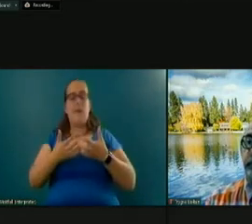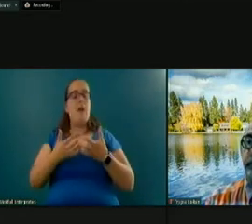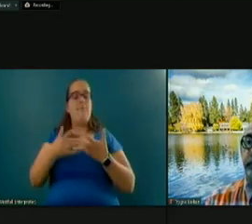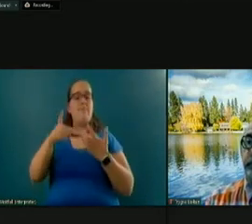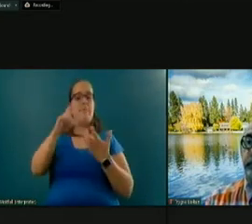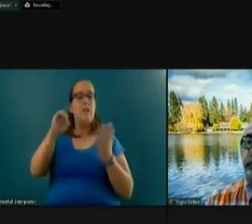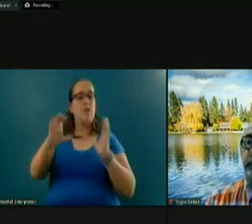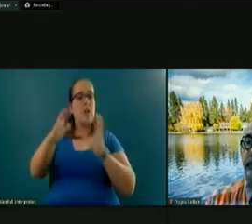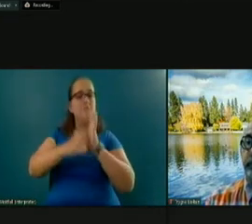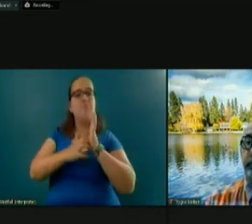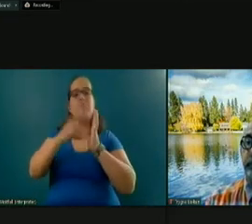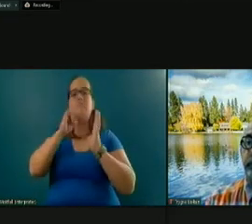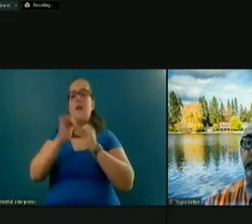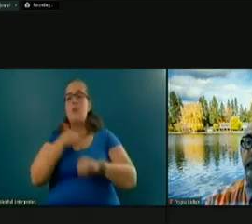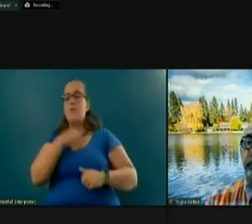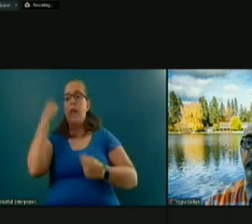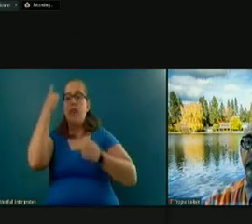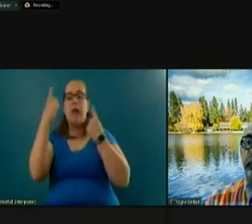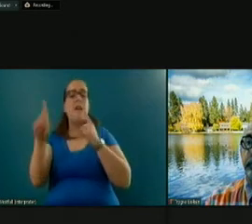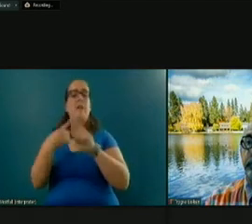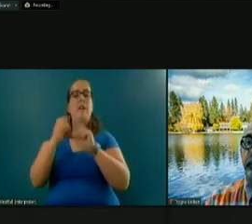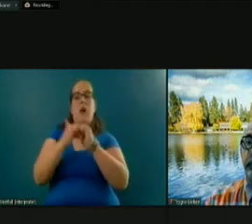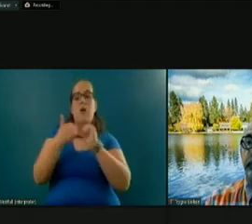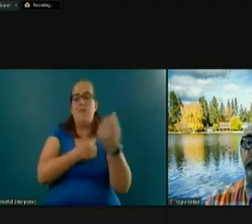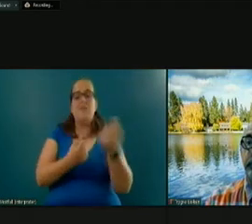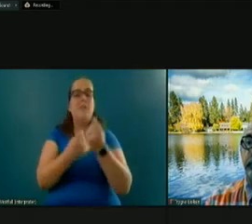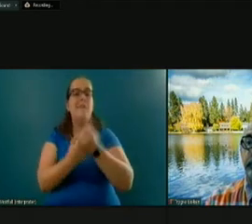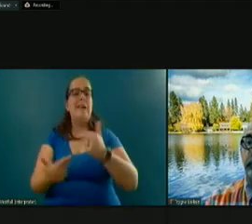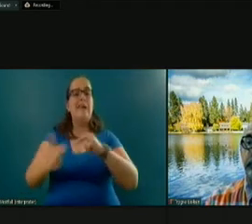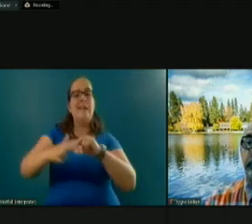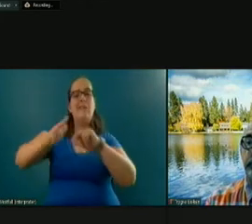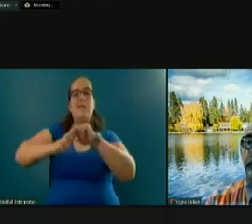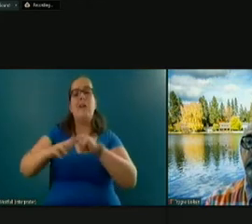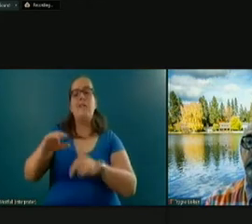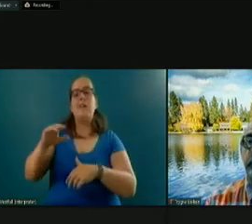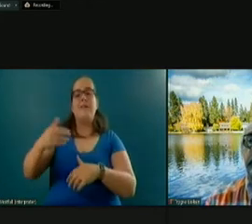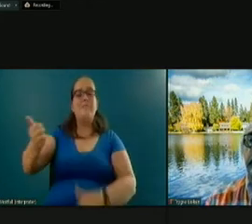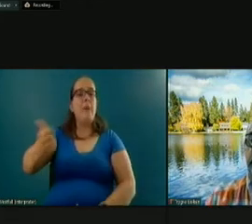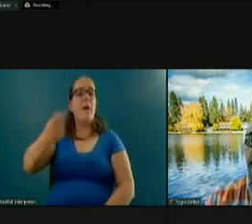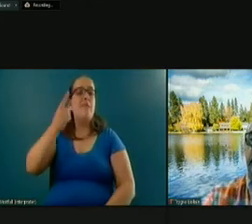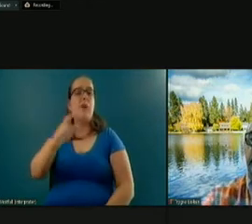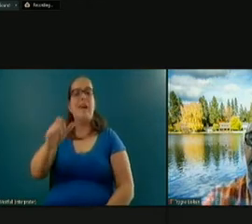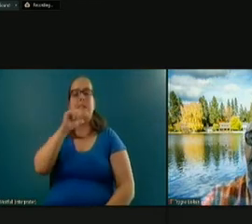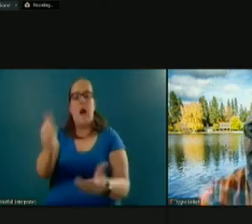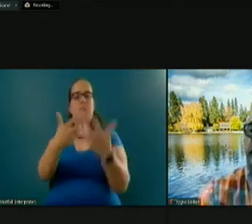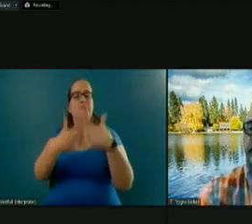how we support increasing infrastructure for non-motorized transportation options throughout the county.